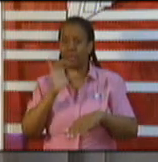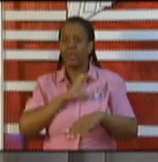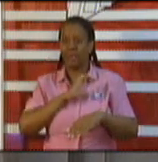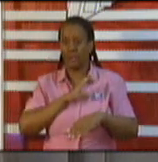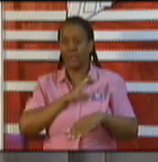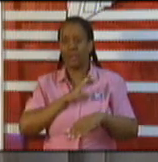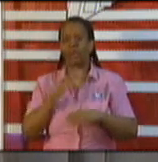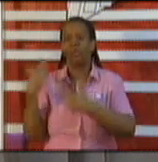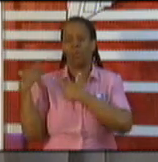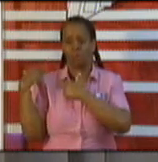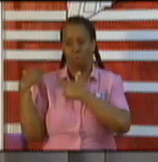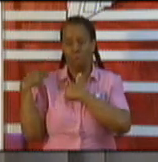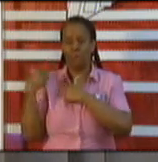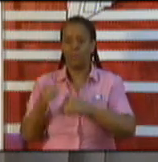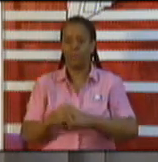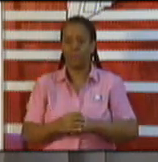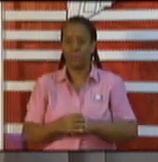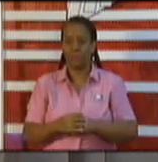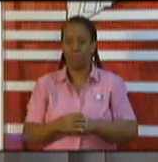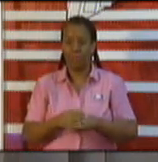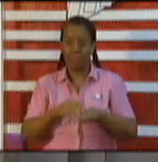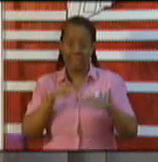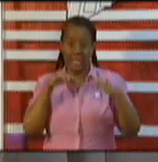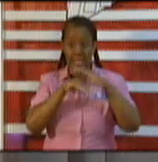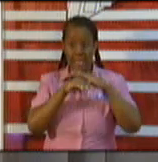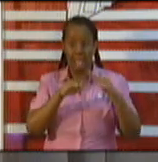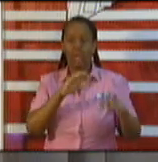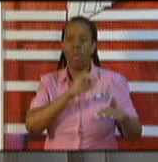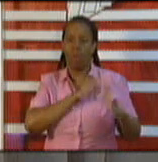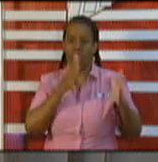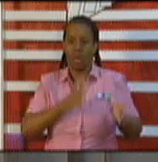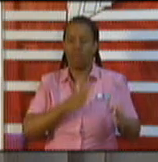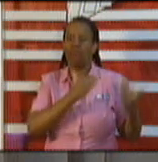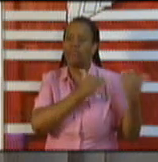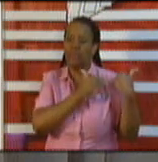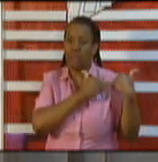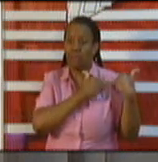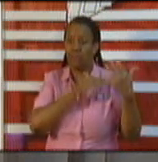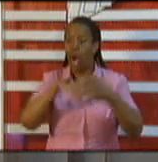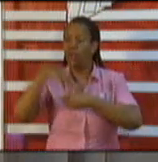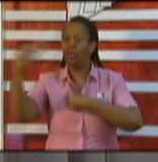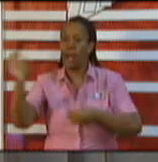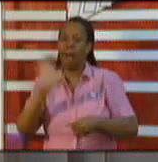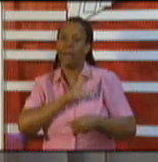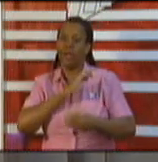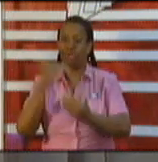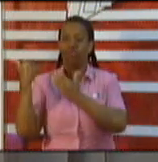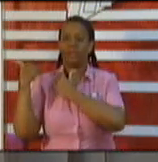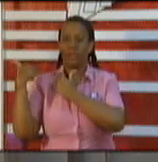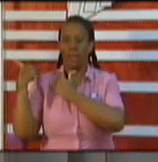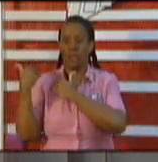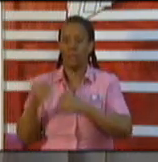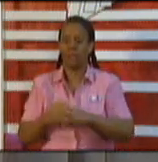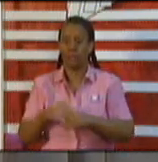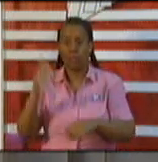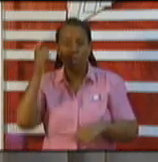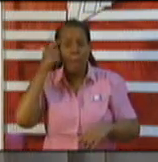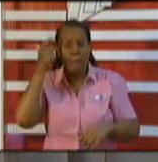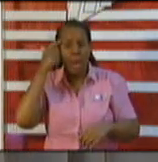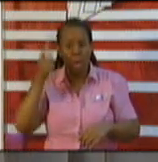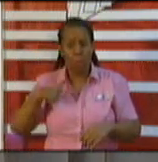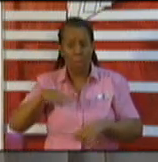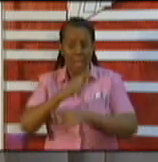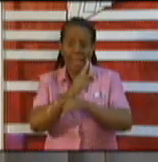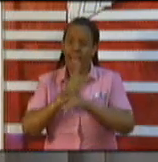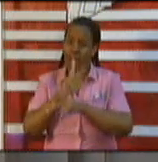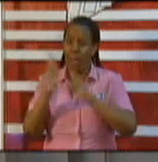not hesitate to disperse the crowds. And we're asking people to please be peaceful. Remember, this is for your own good. The behavior we